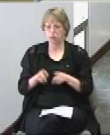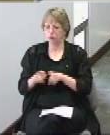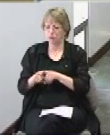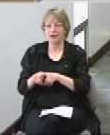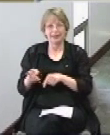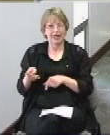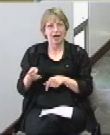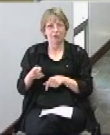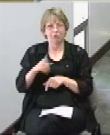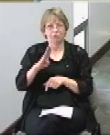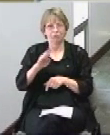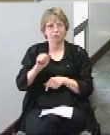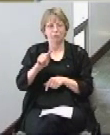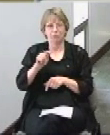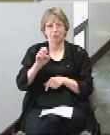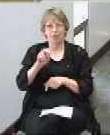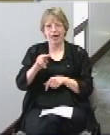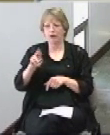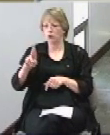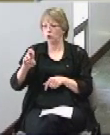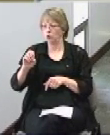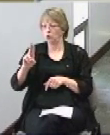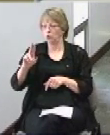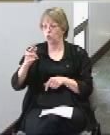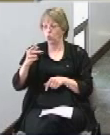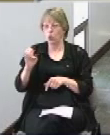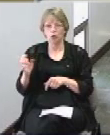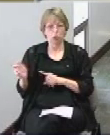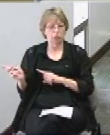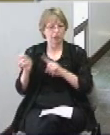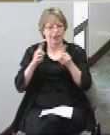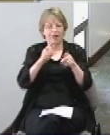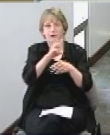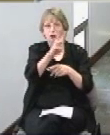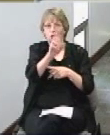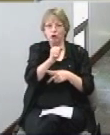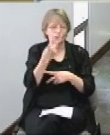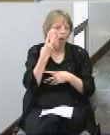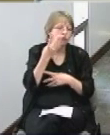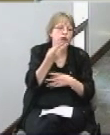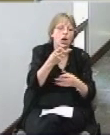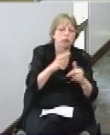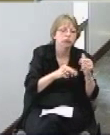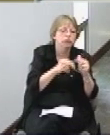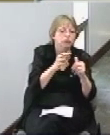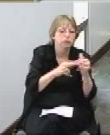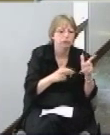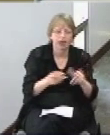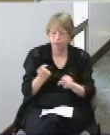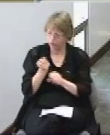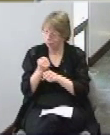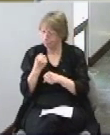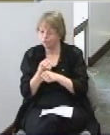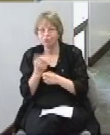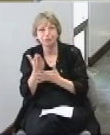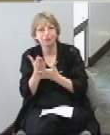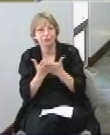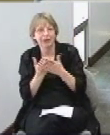near Baton Rouge they came up to Wichita saw what was there and made some improvements to it